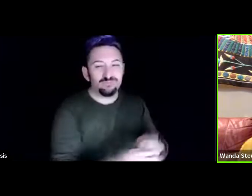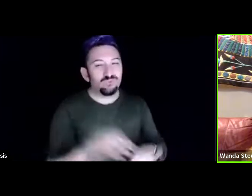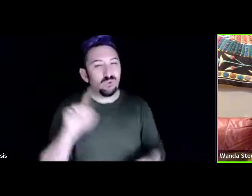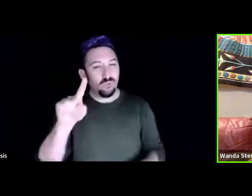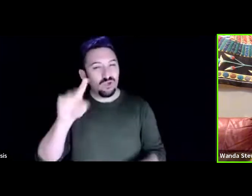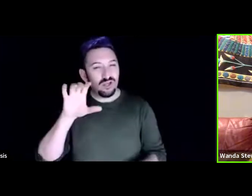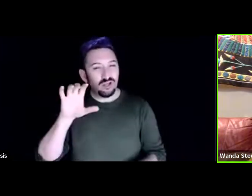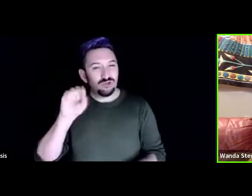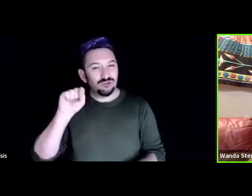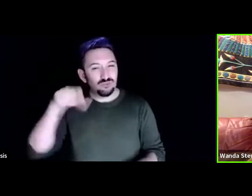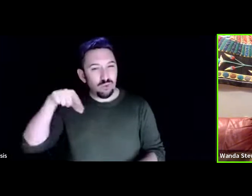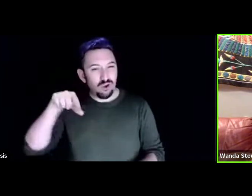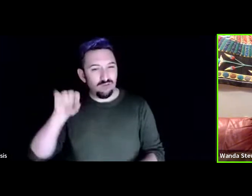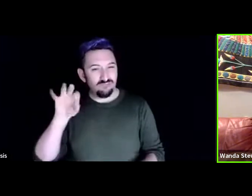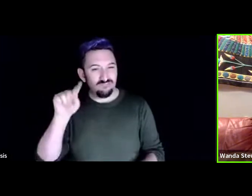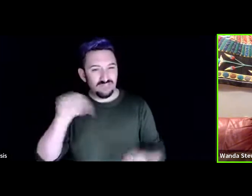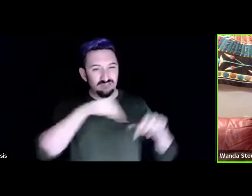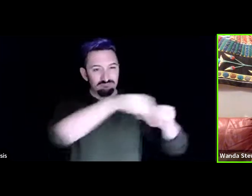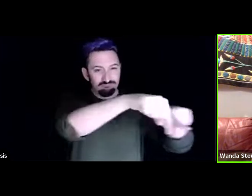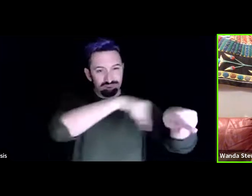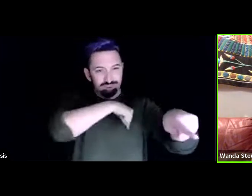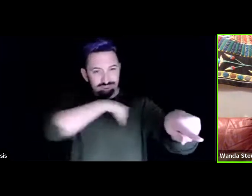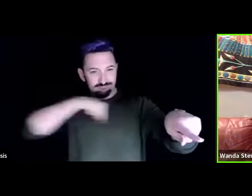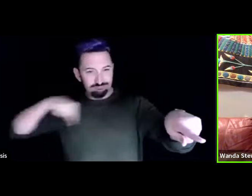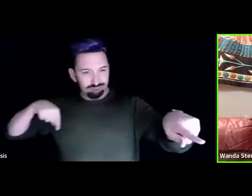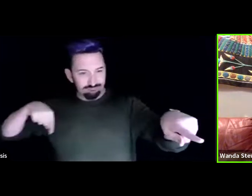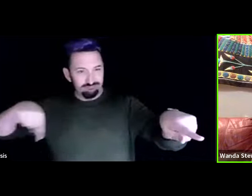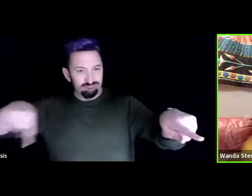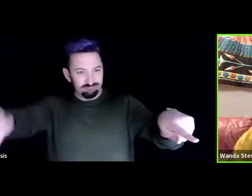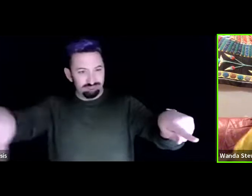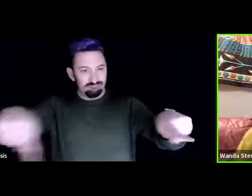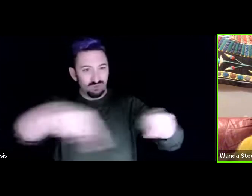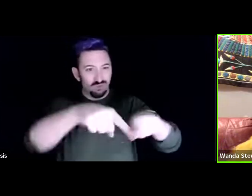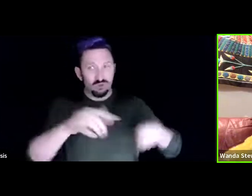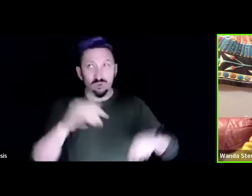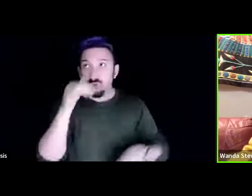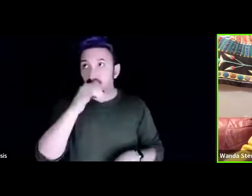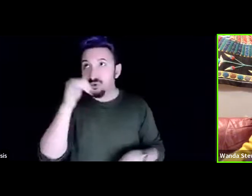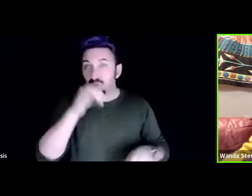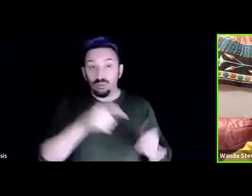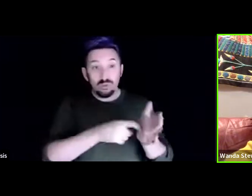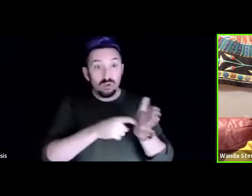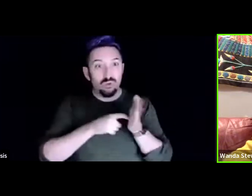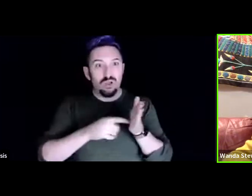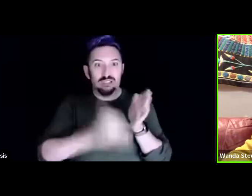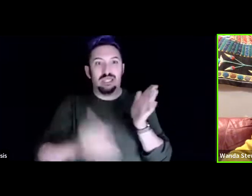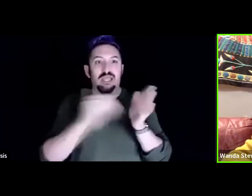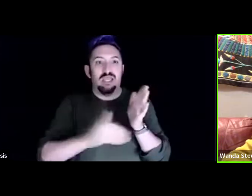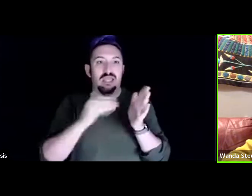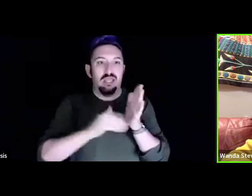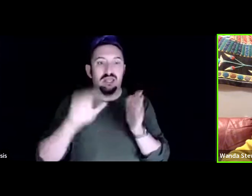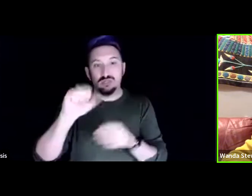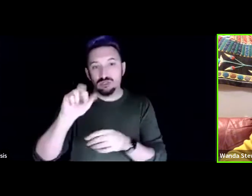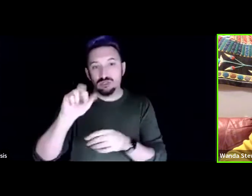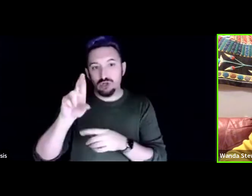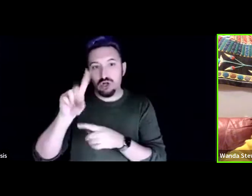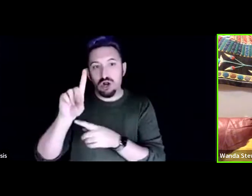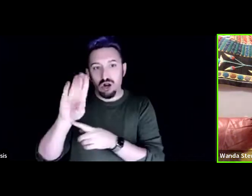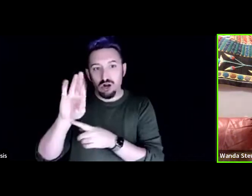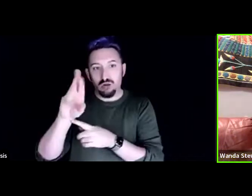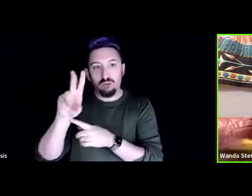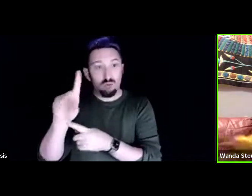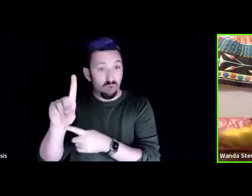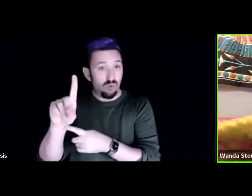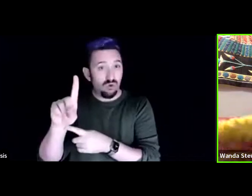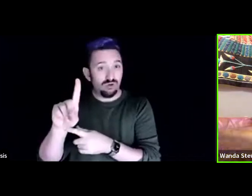constant cardboard and mulching which starhawk was the first person to teach me how to do that right